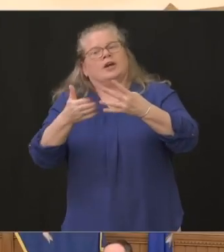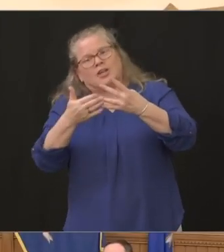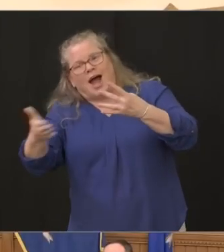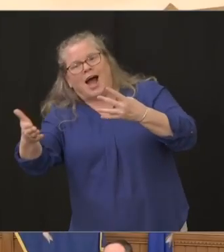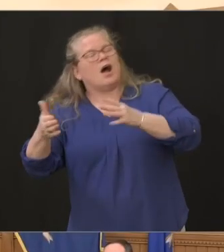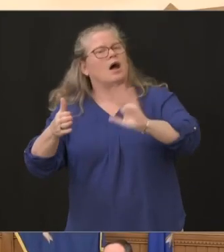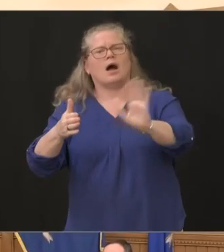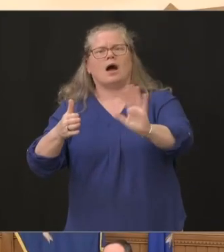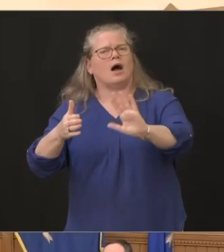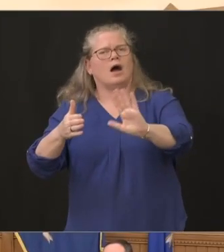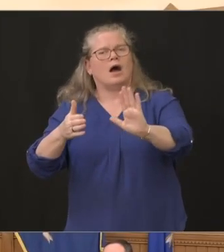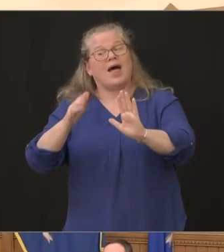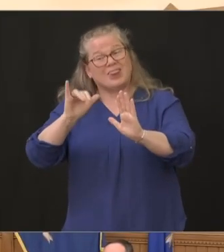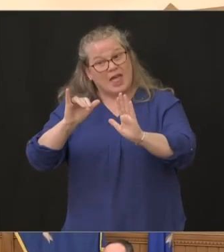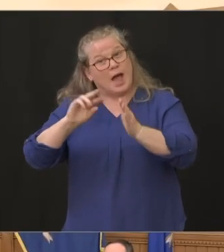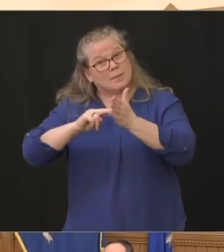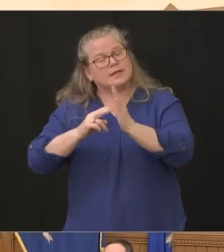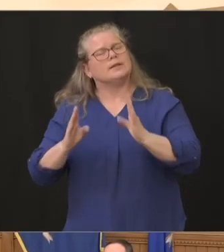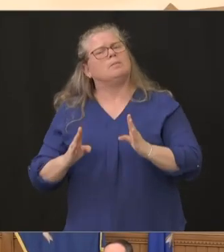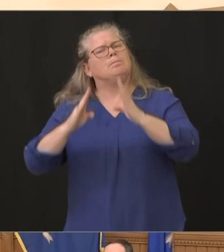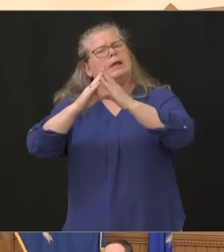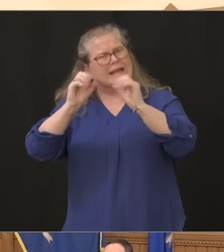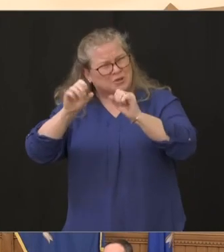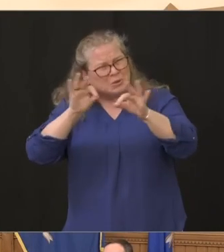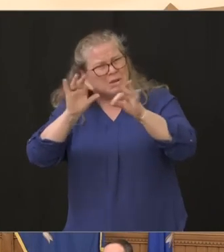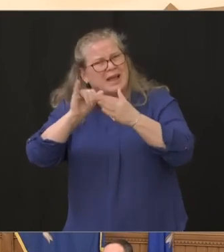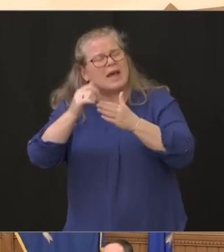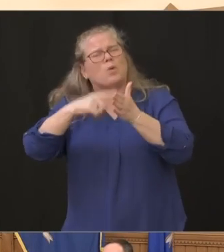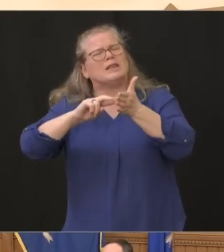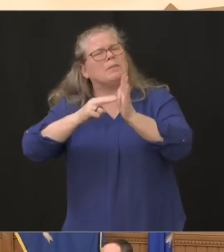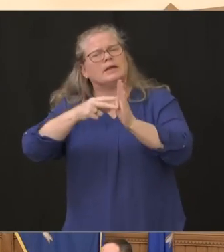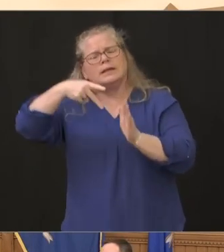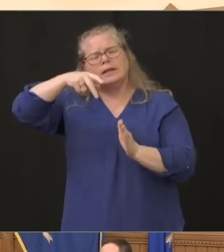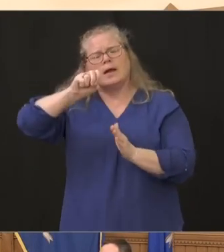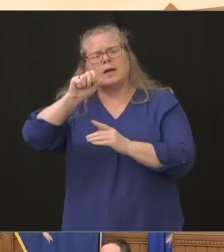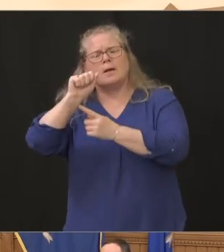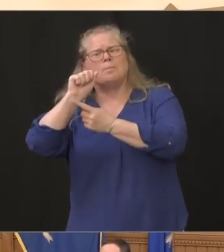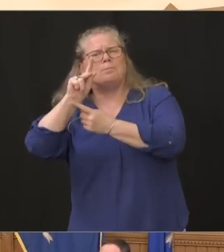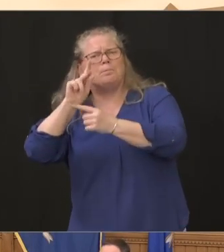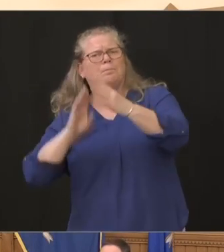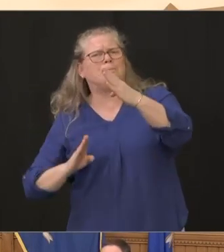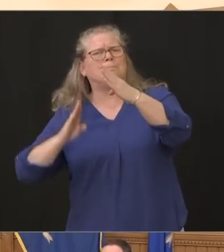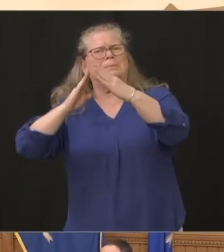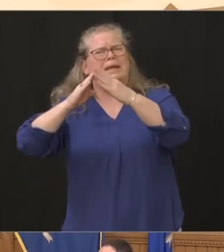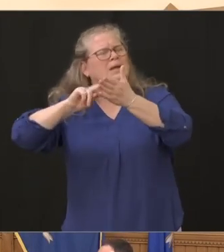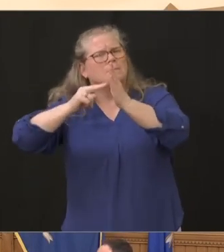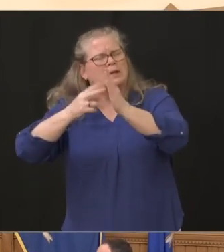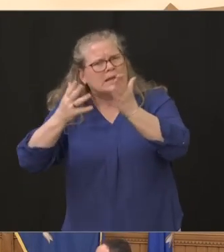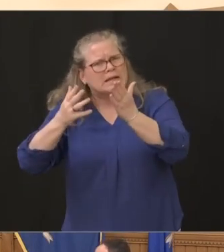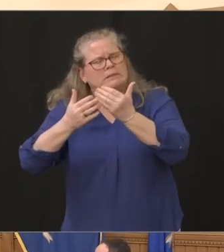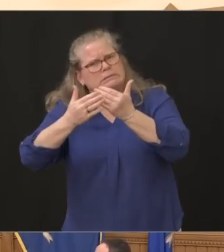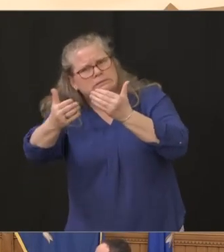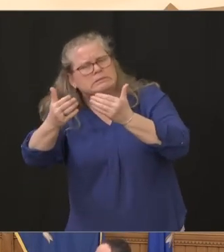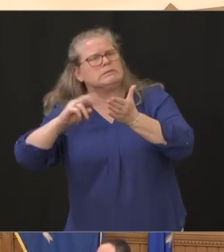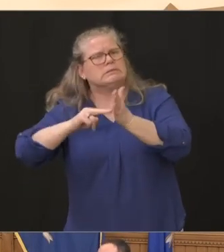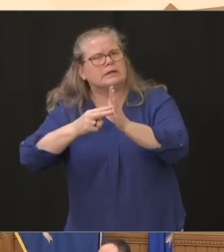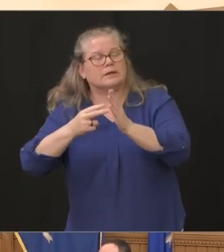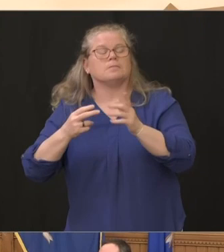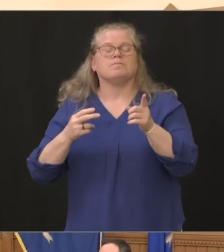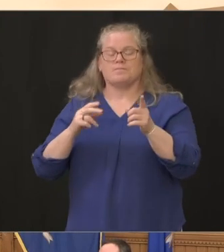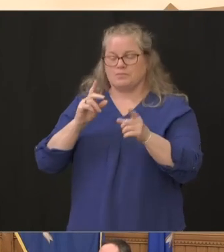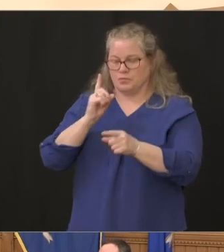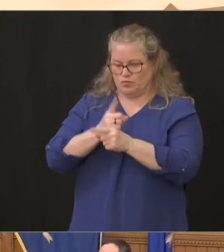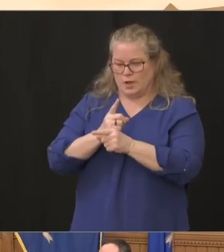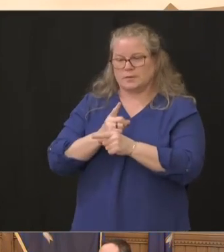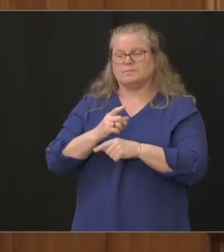does your model look like can you explain the model a little bit more because this is kind of the first as josh said these are emerging and we are working to coordinate with the state